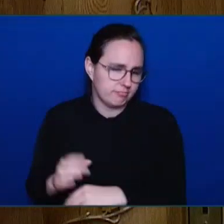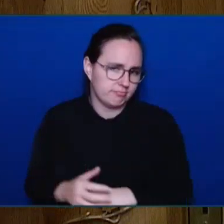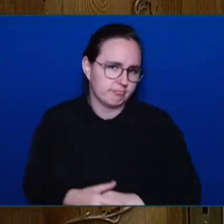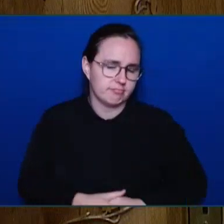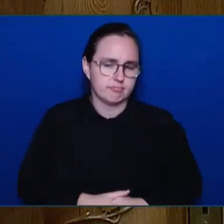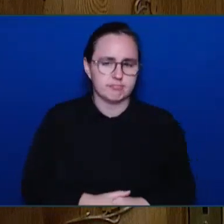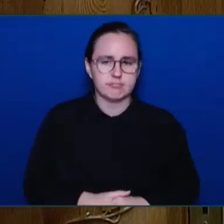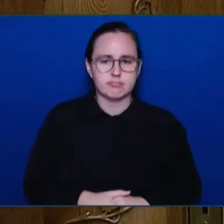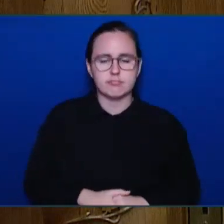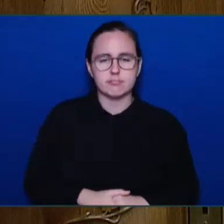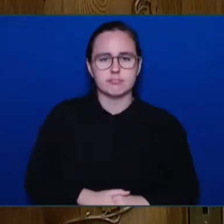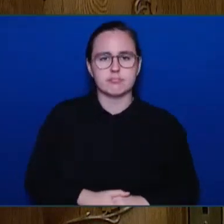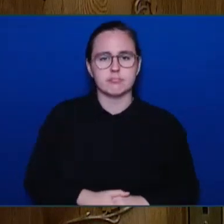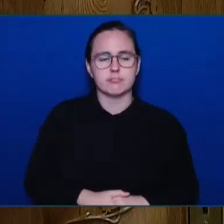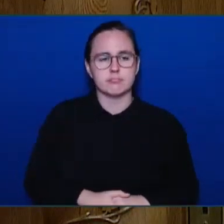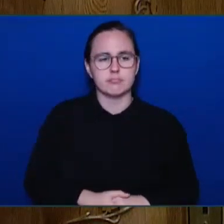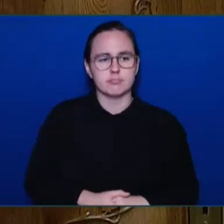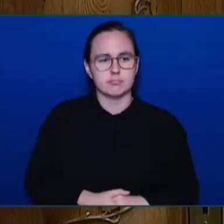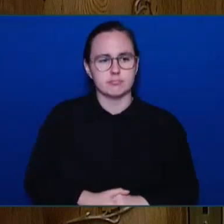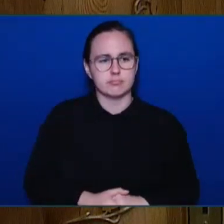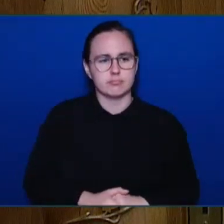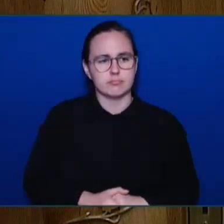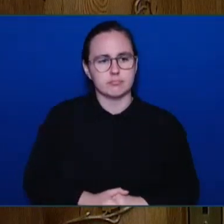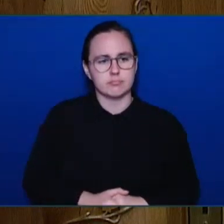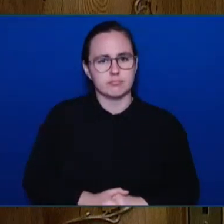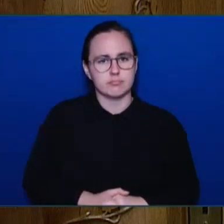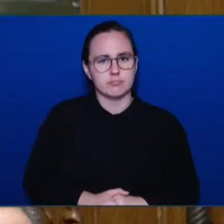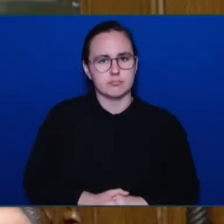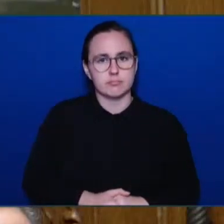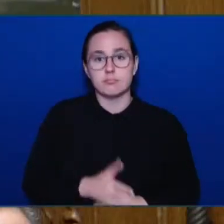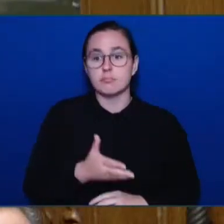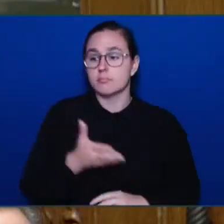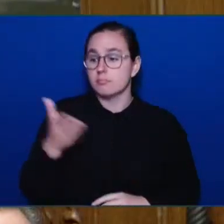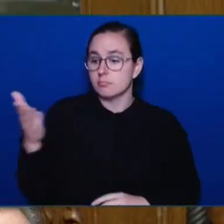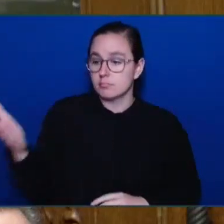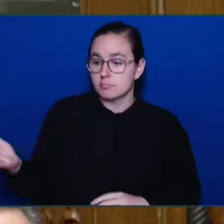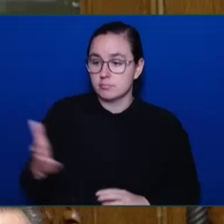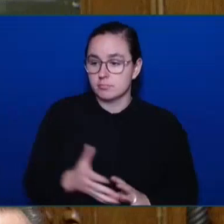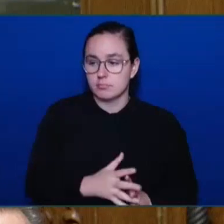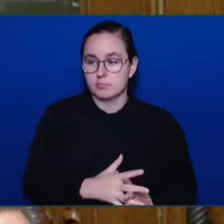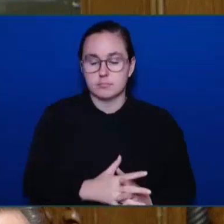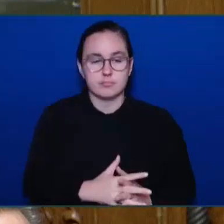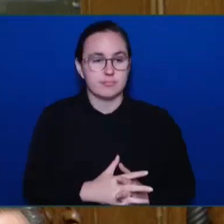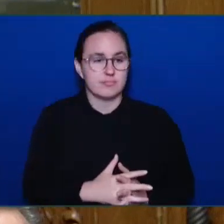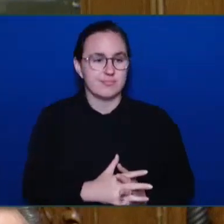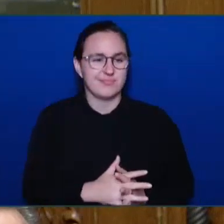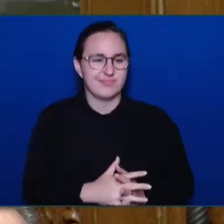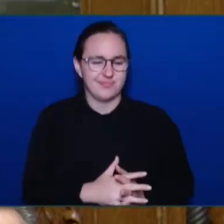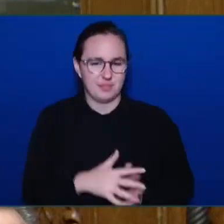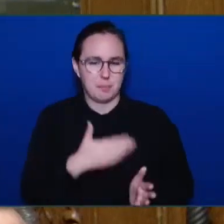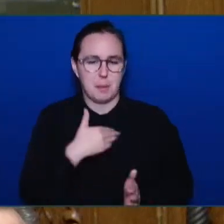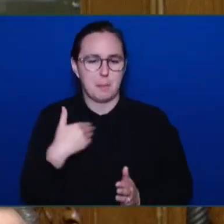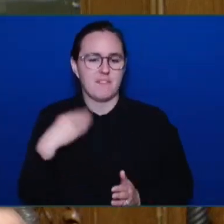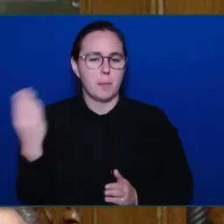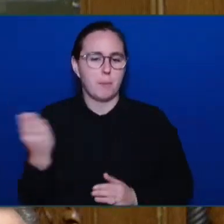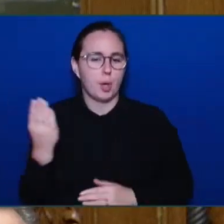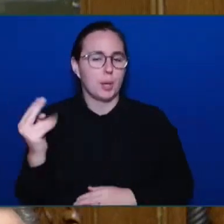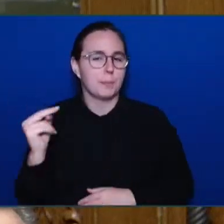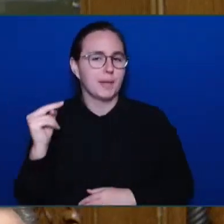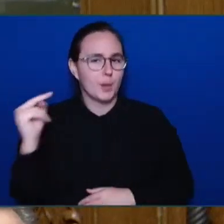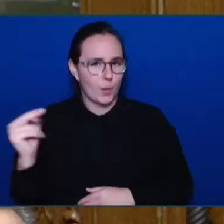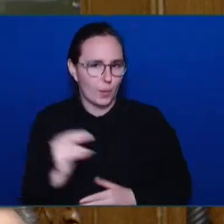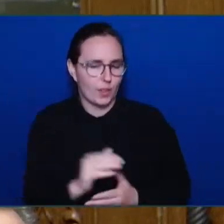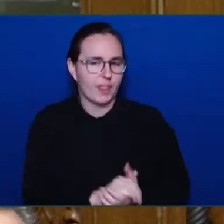Member for Burnaby North. Honourable Speaker, imagine, if you will, that you are